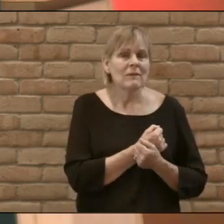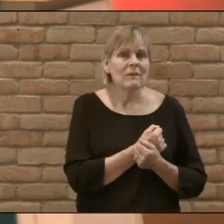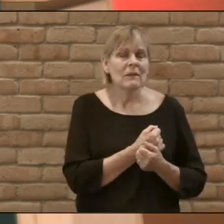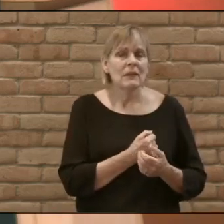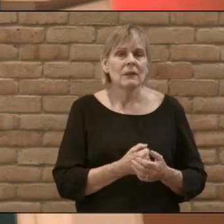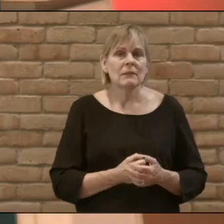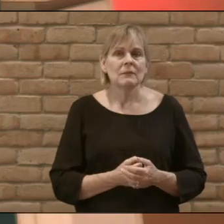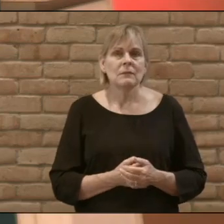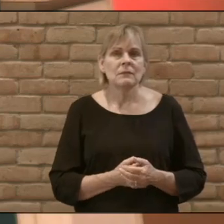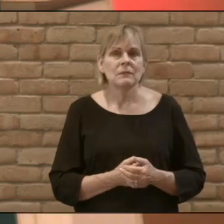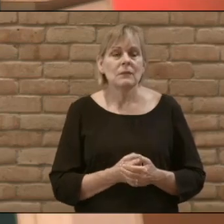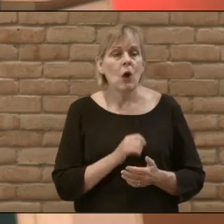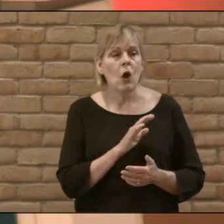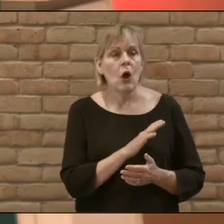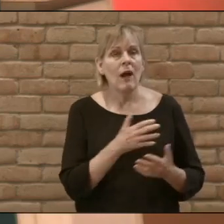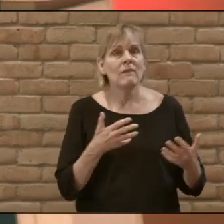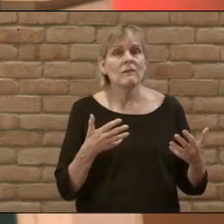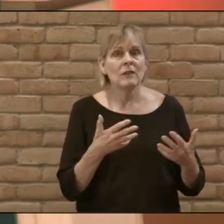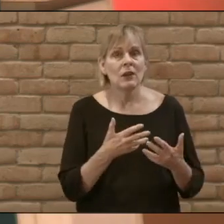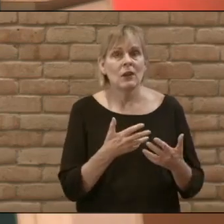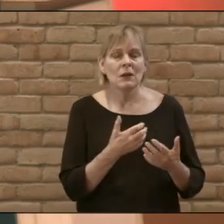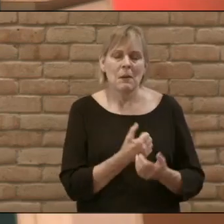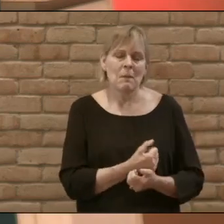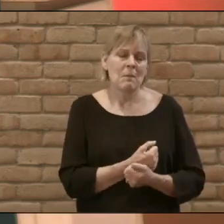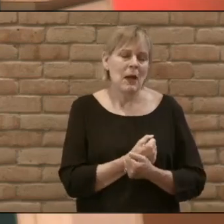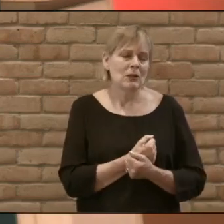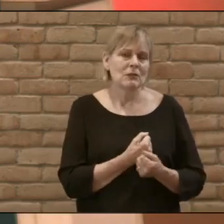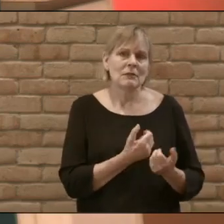and her fear with compassion